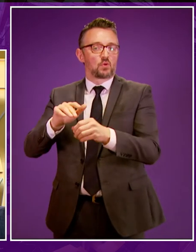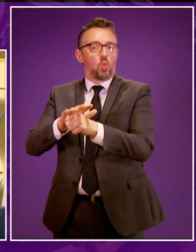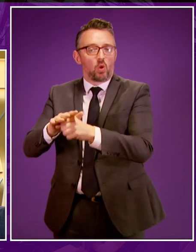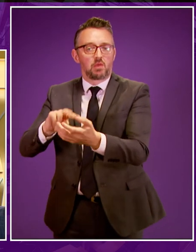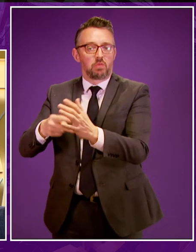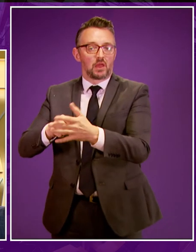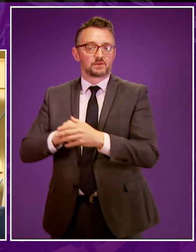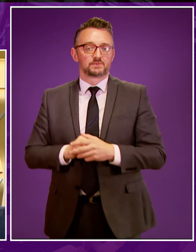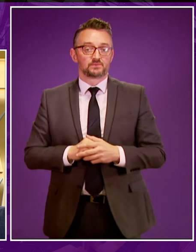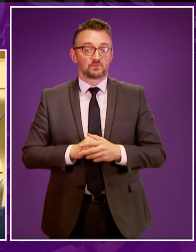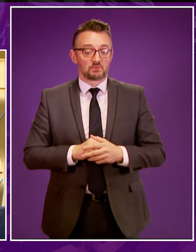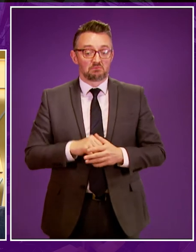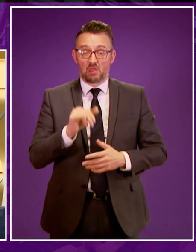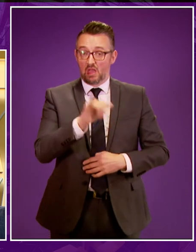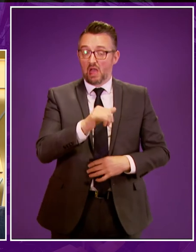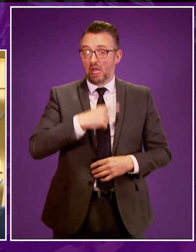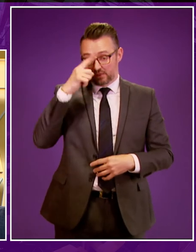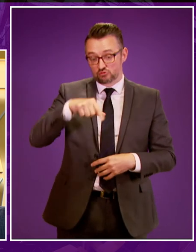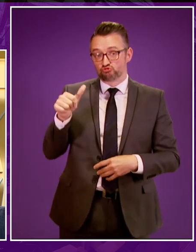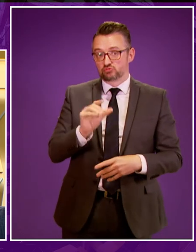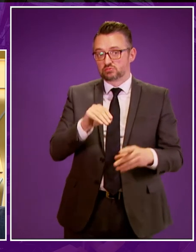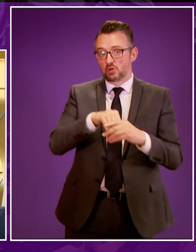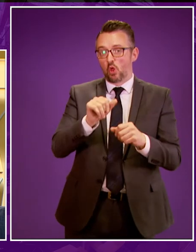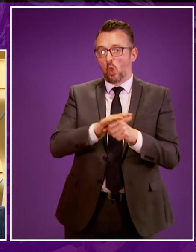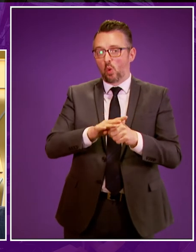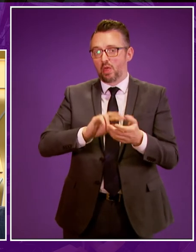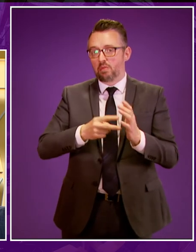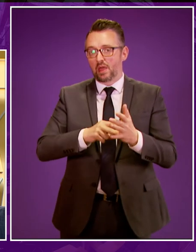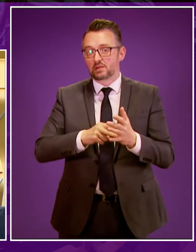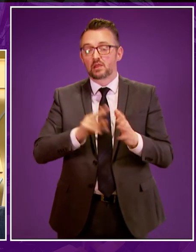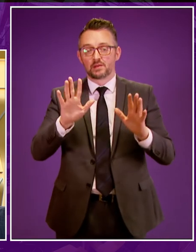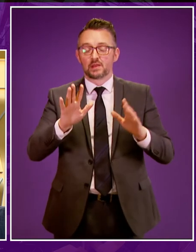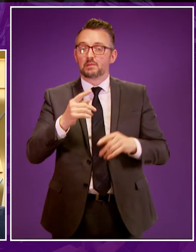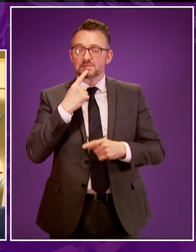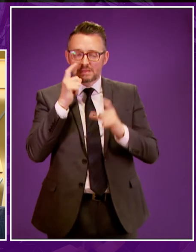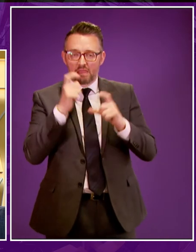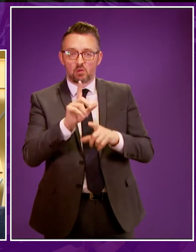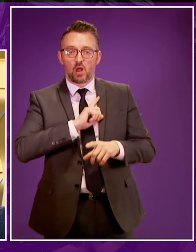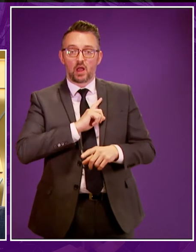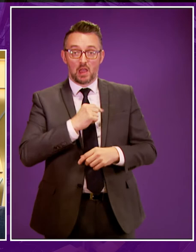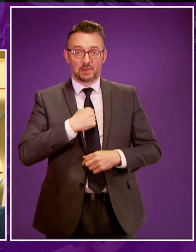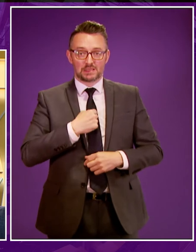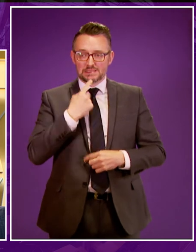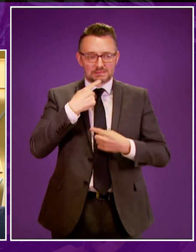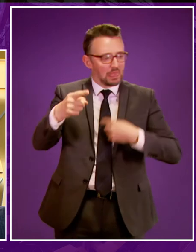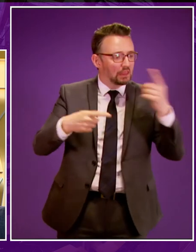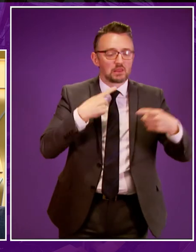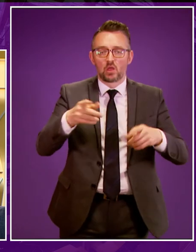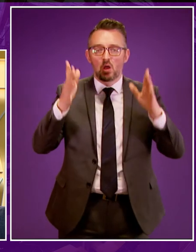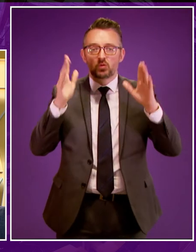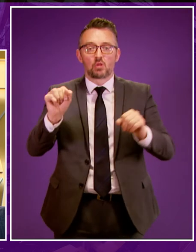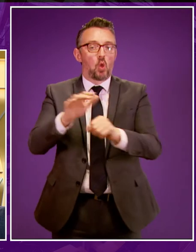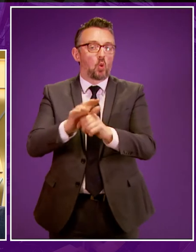I certainly think it is something that could be included in local plans obviously I have to be very careful that it shouldn't be for me to dictate or determine what goes into